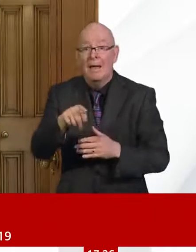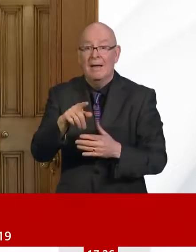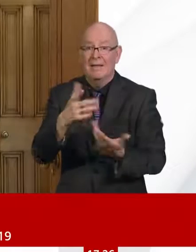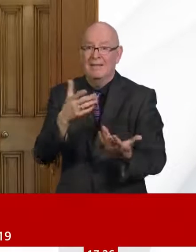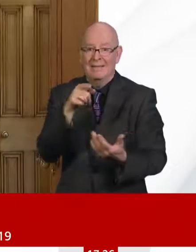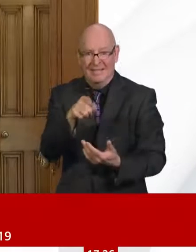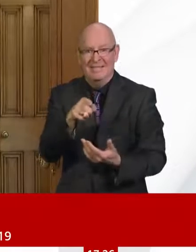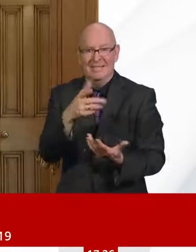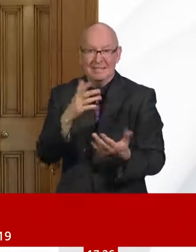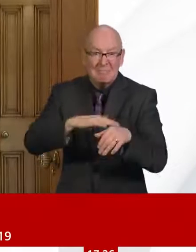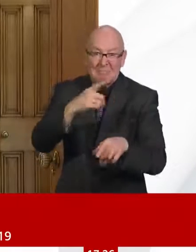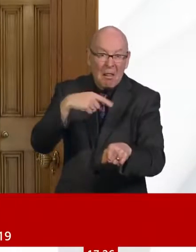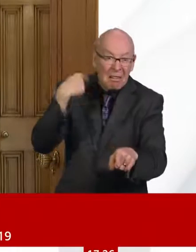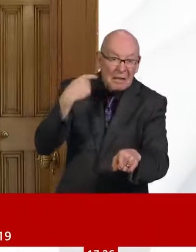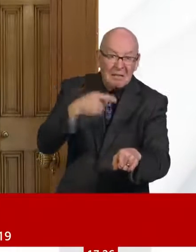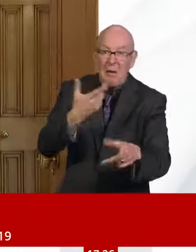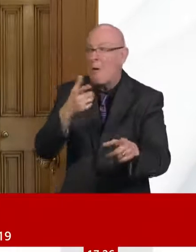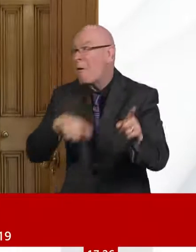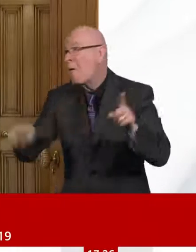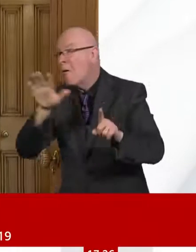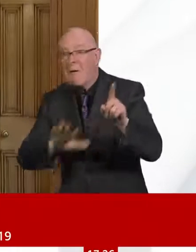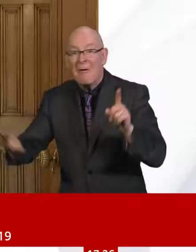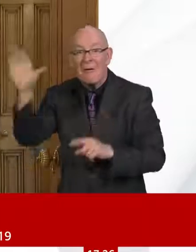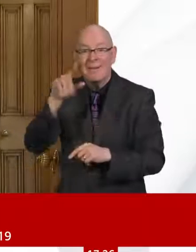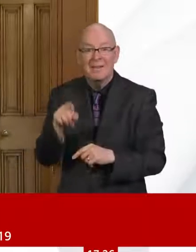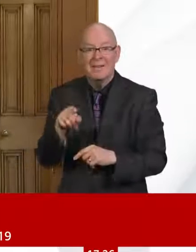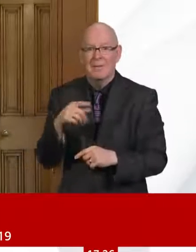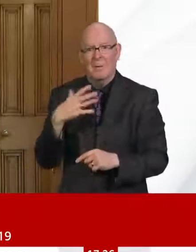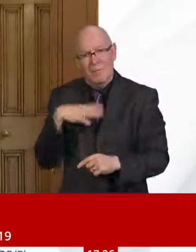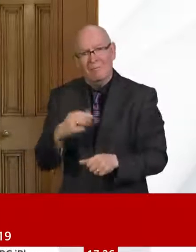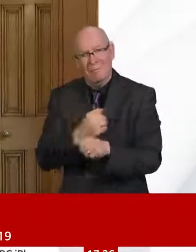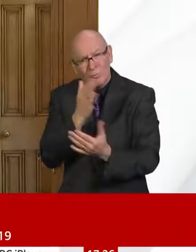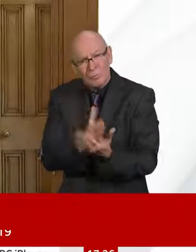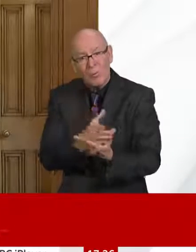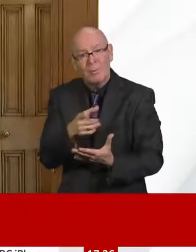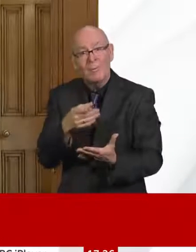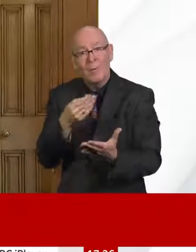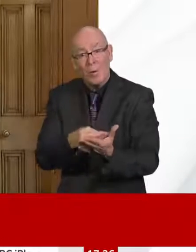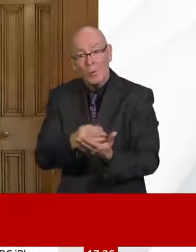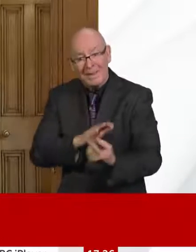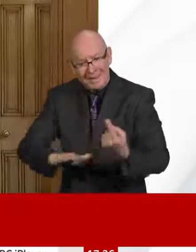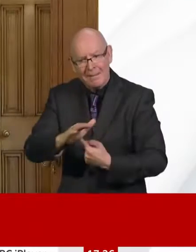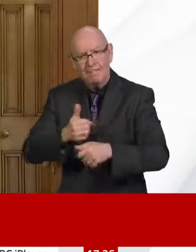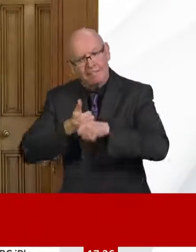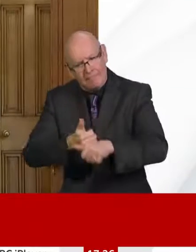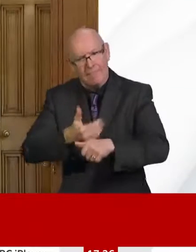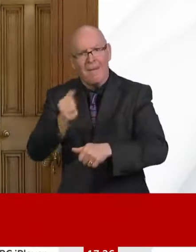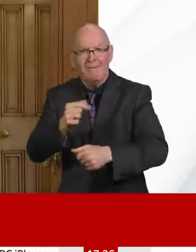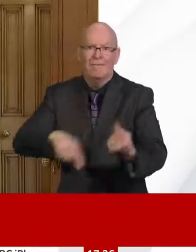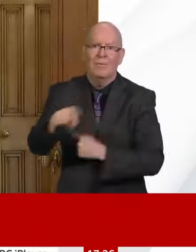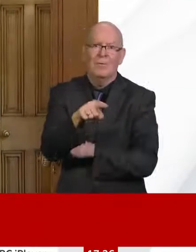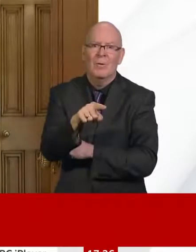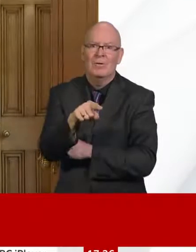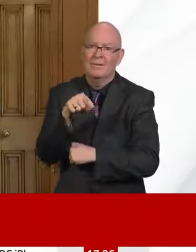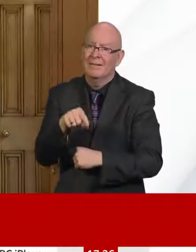of whether it's vaccines or indeed anything else that our country is so good at doing to create the next companies of the future, right? So I will look at all of